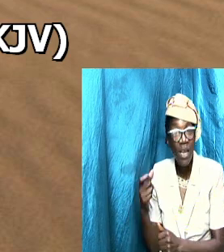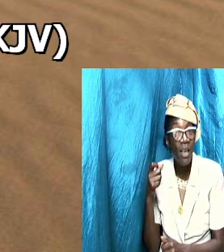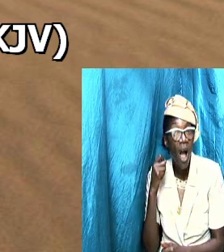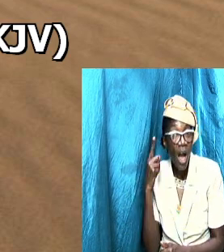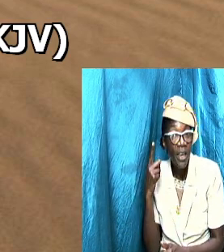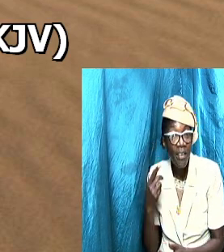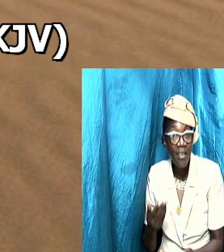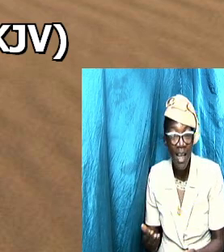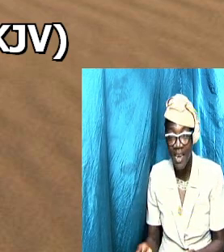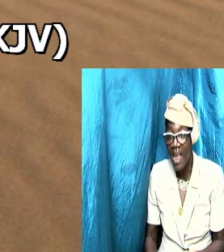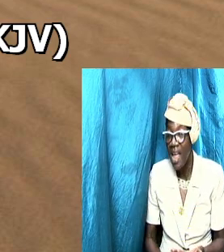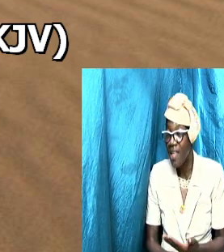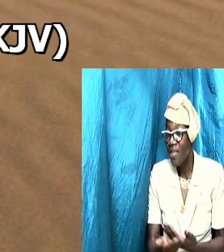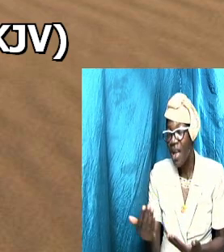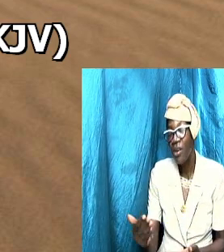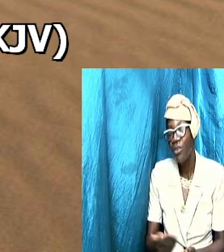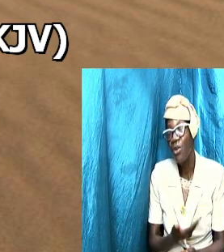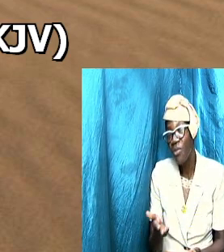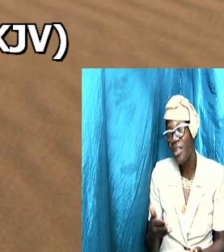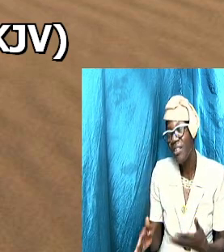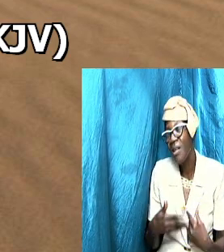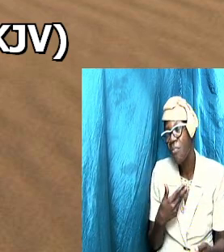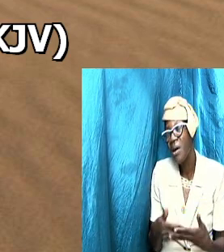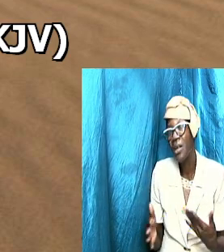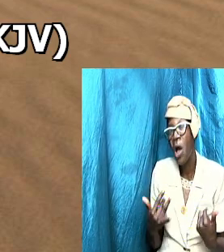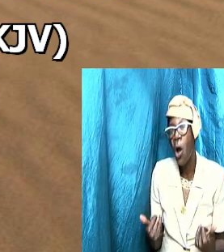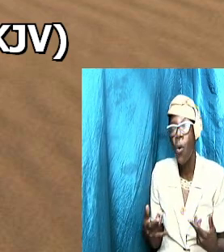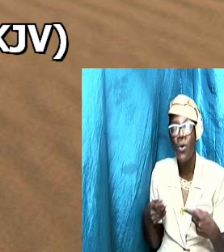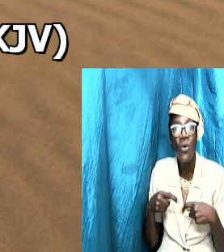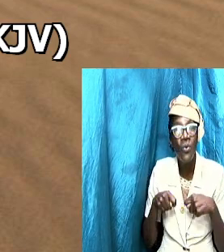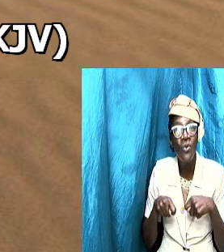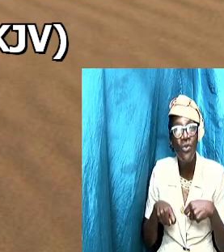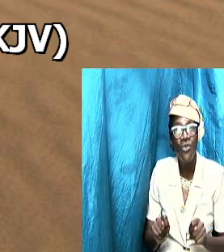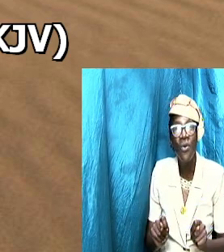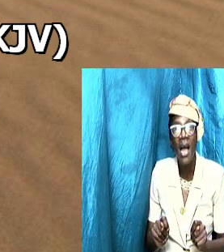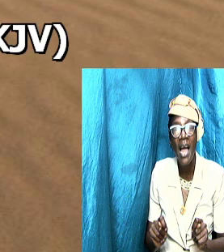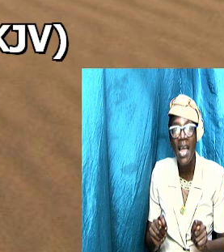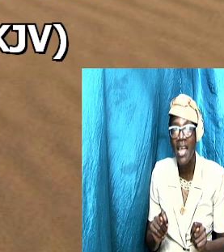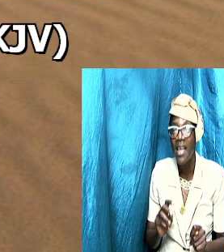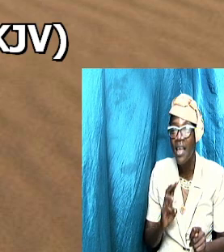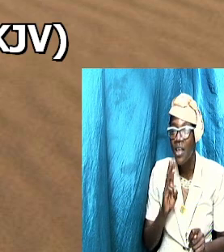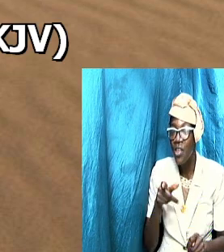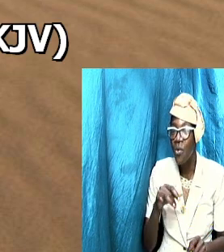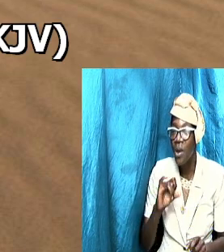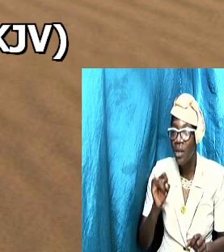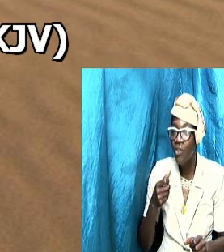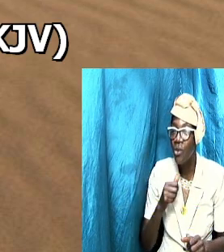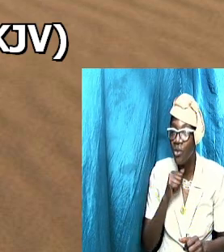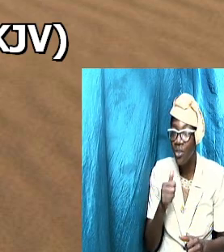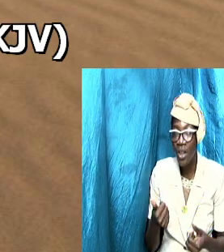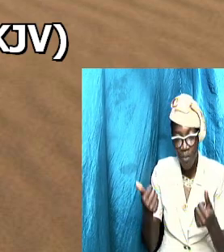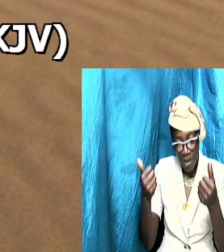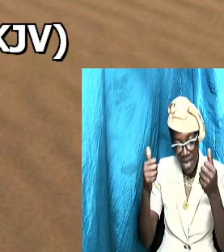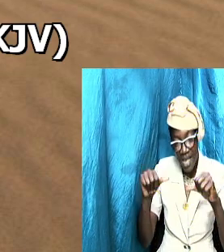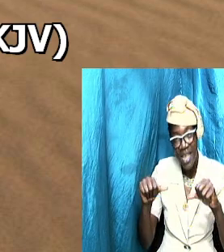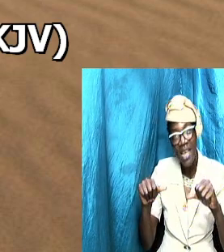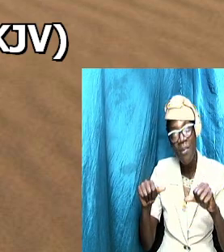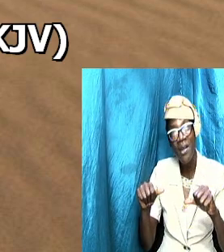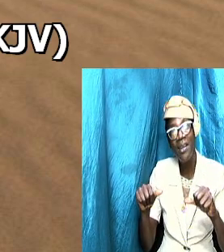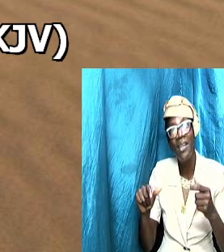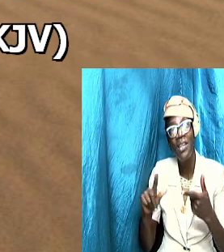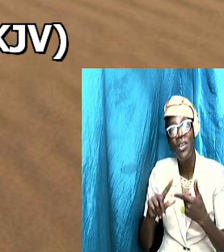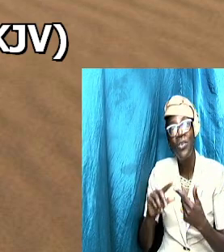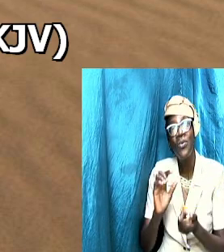that no matter how we try we will just not be able to